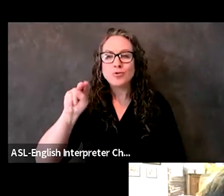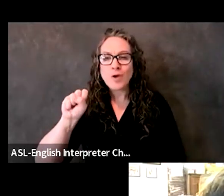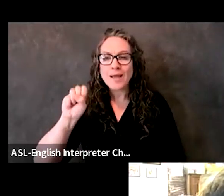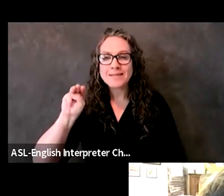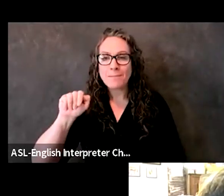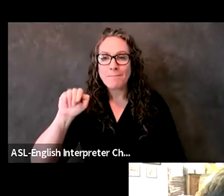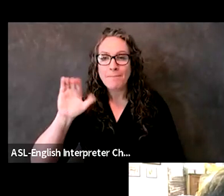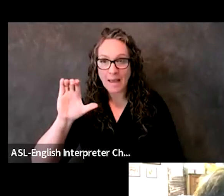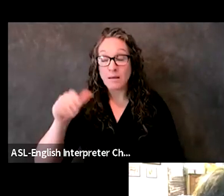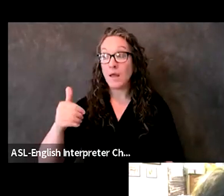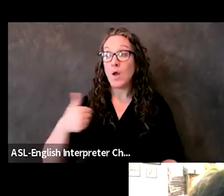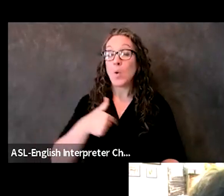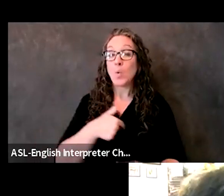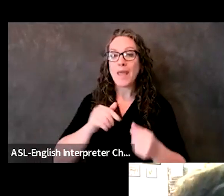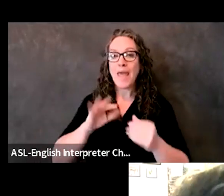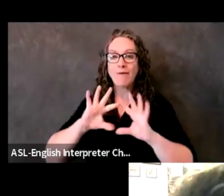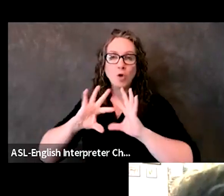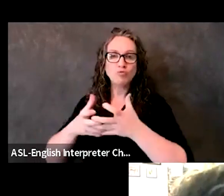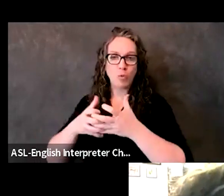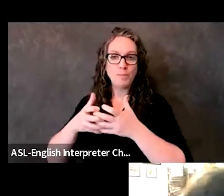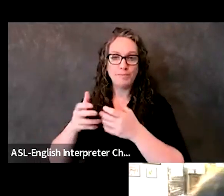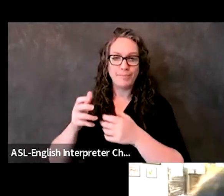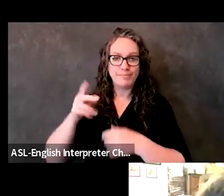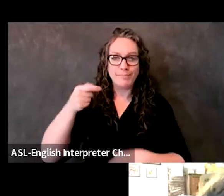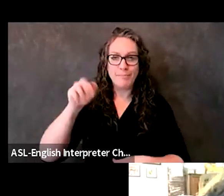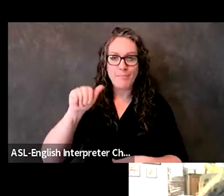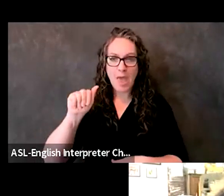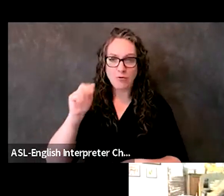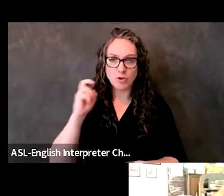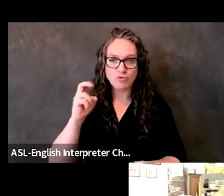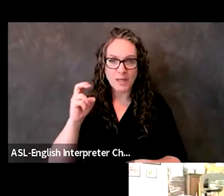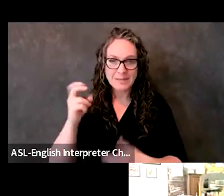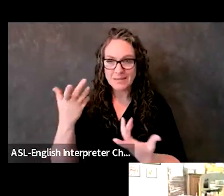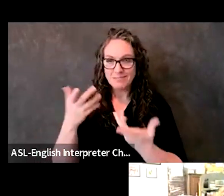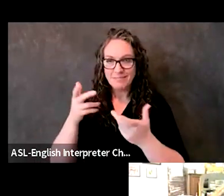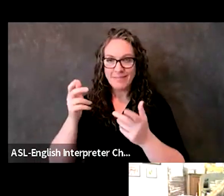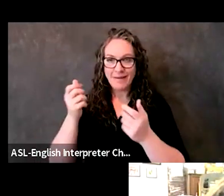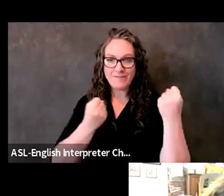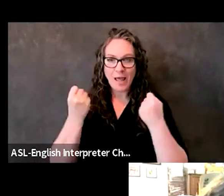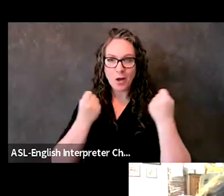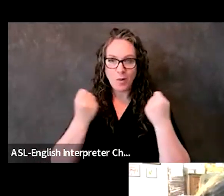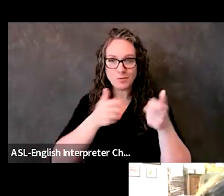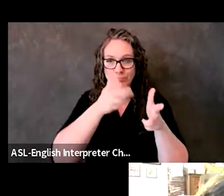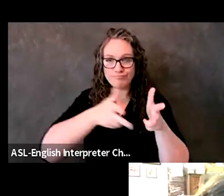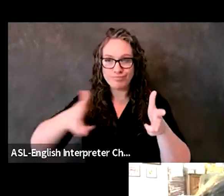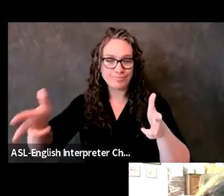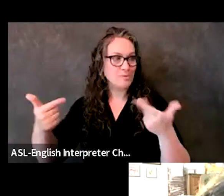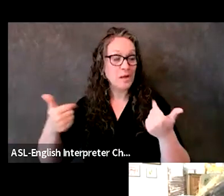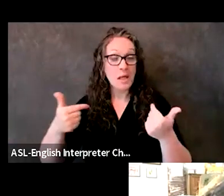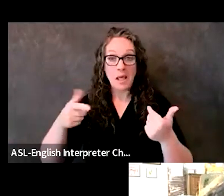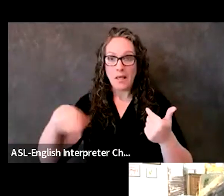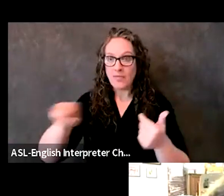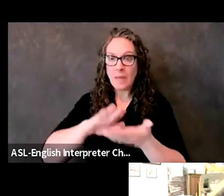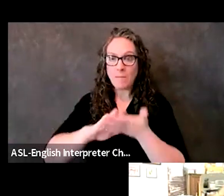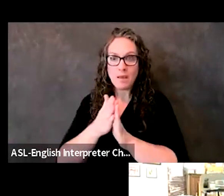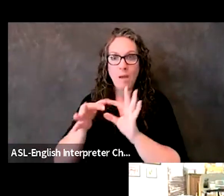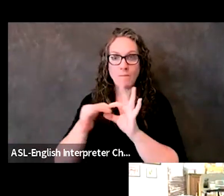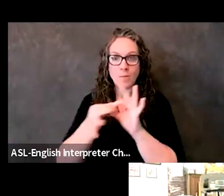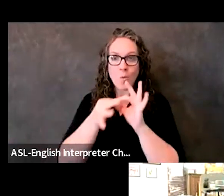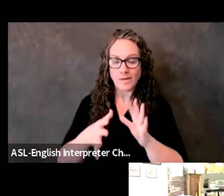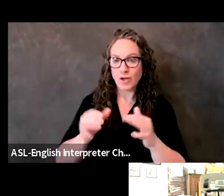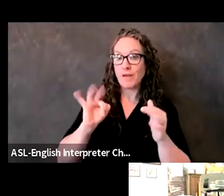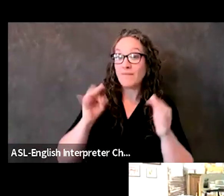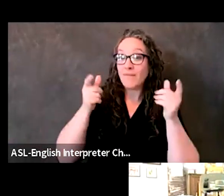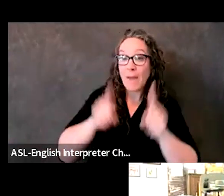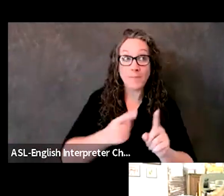vehicles, accessible vehicles. Um, and this group becomes the coordinating body, uh, when one of